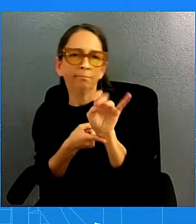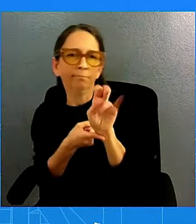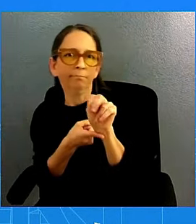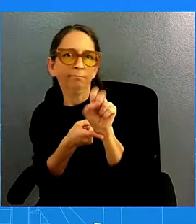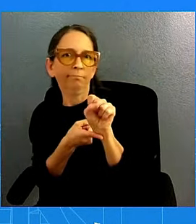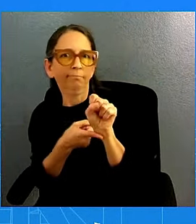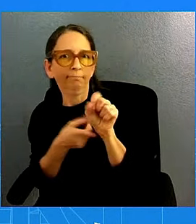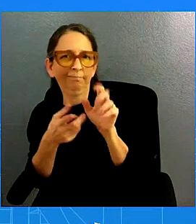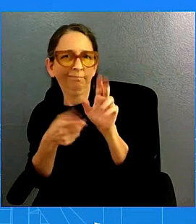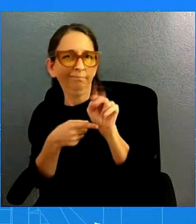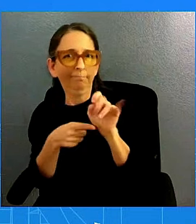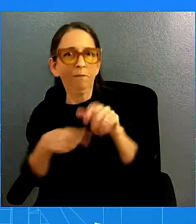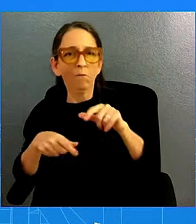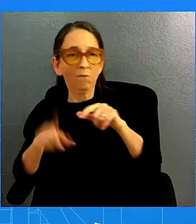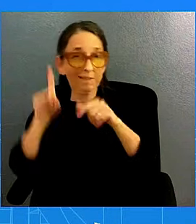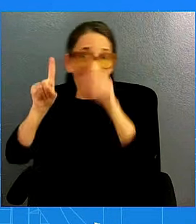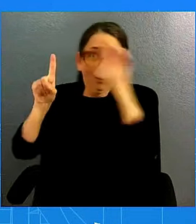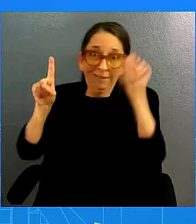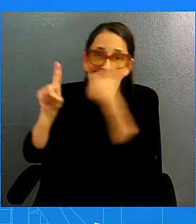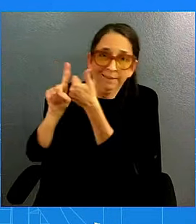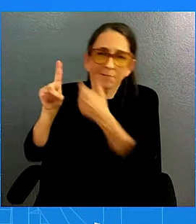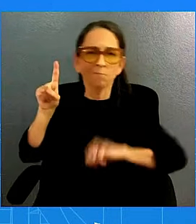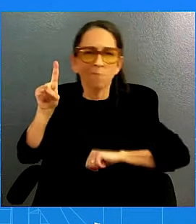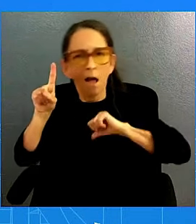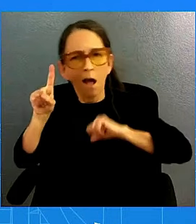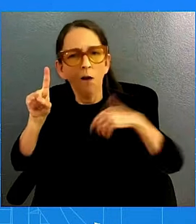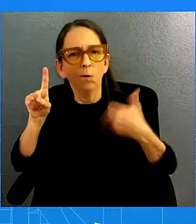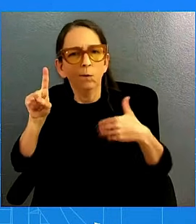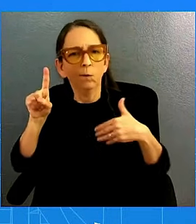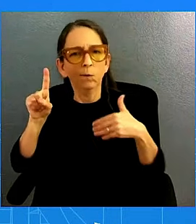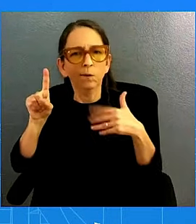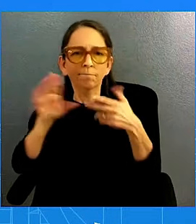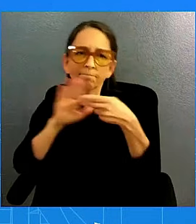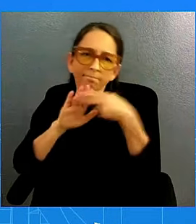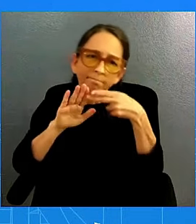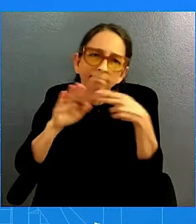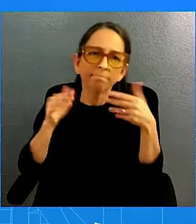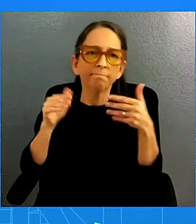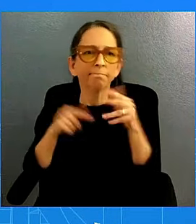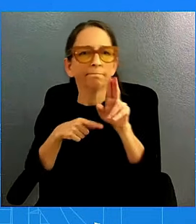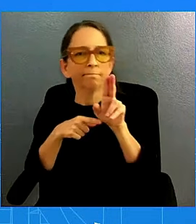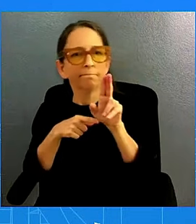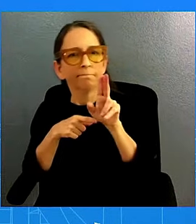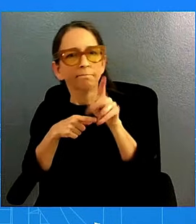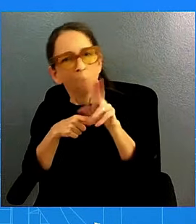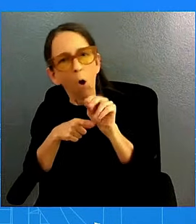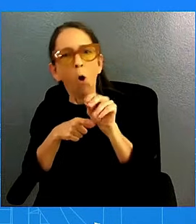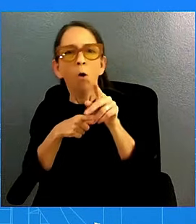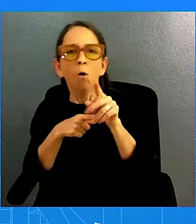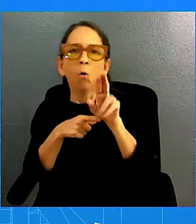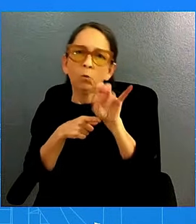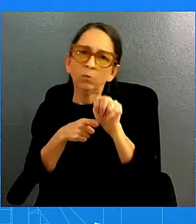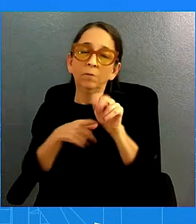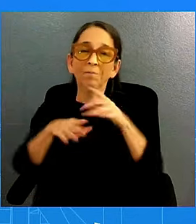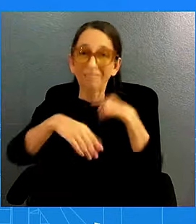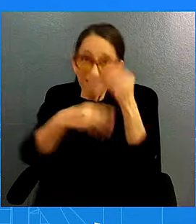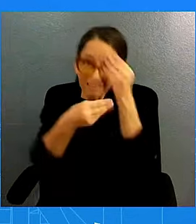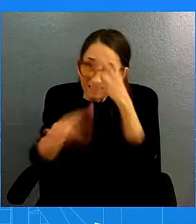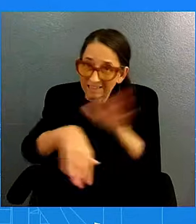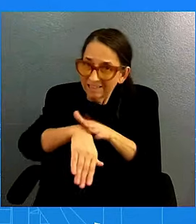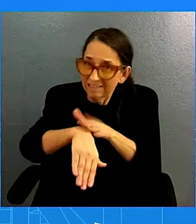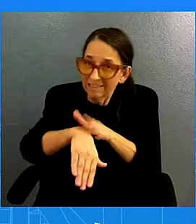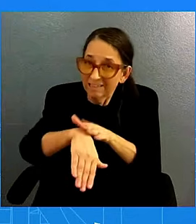have that title, if you will. And let's not forget, he's brought American manufacturing back home,